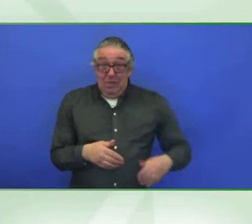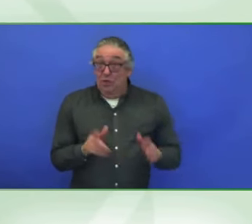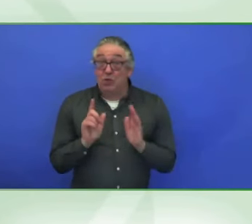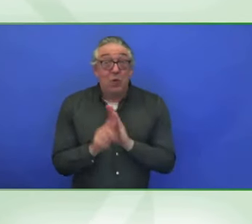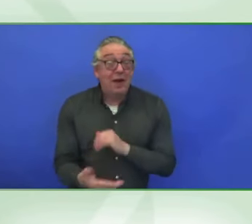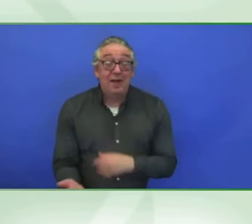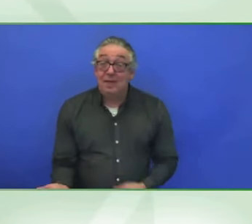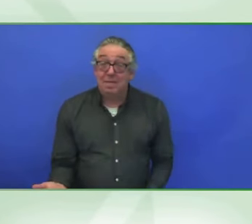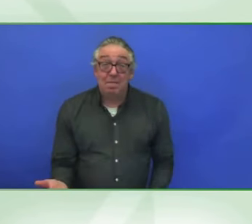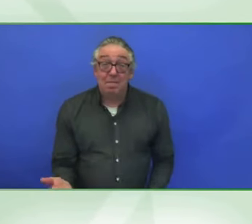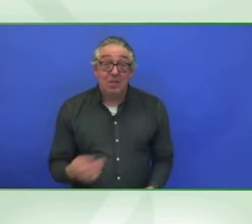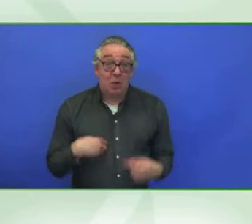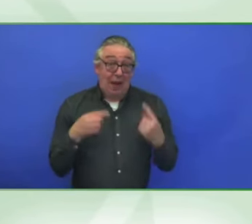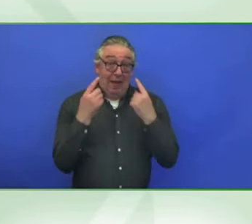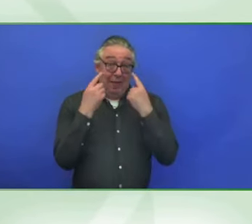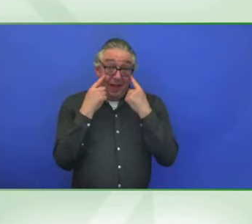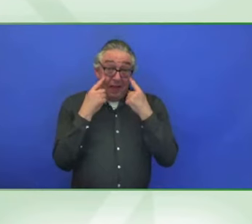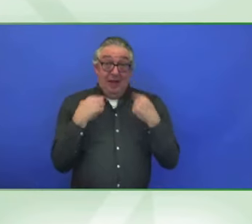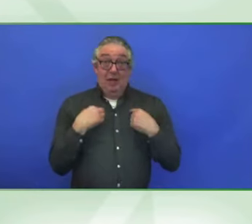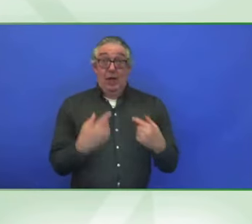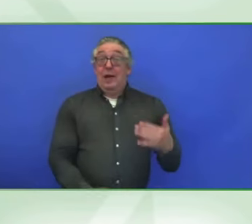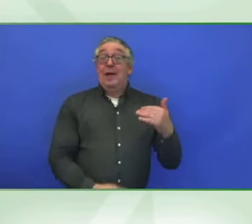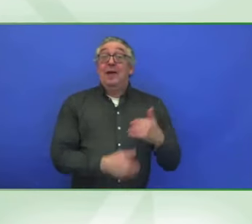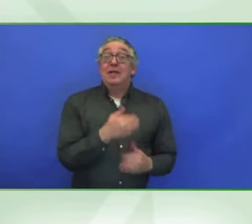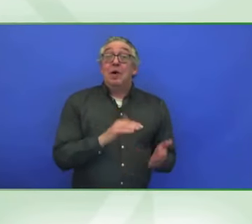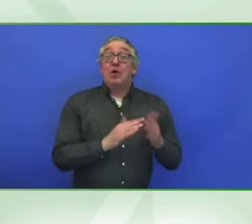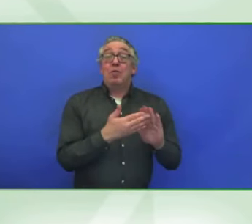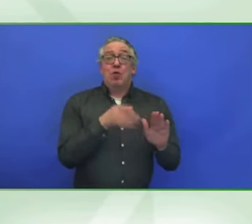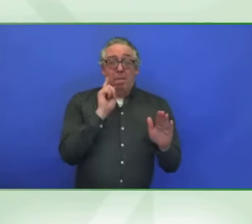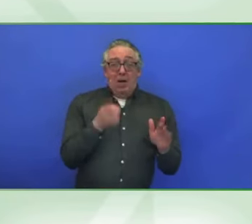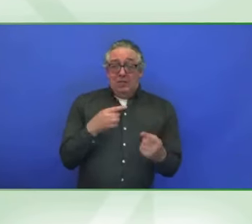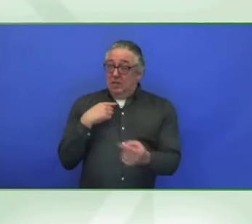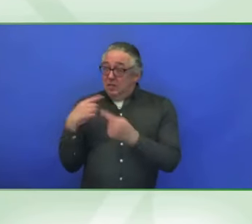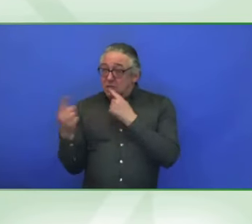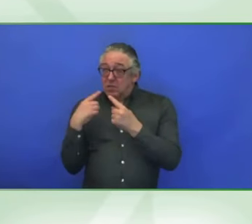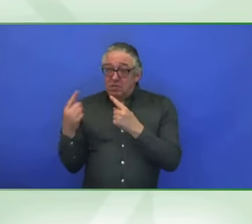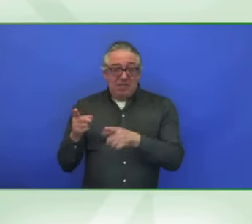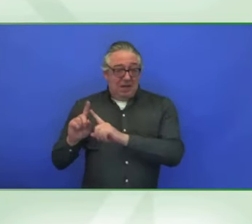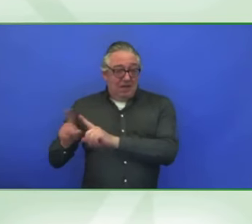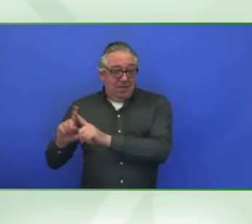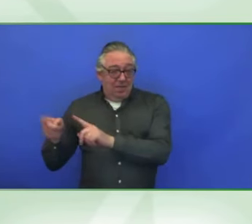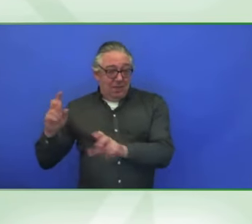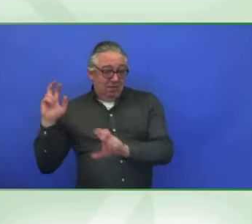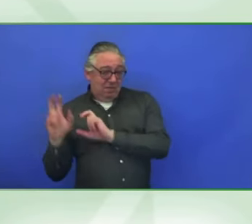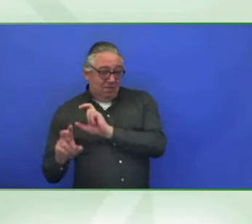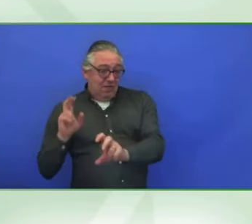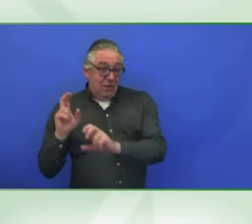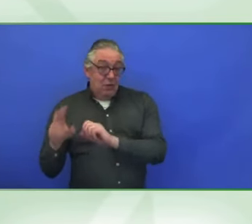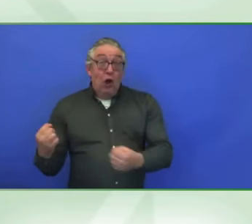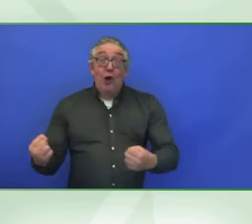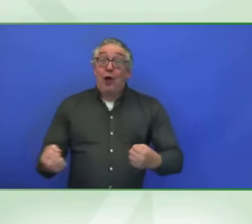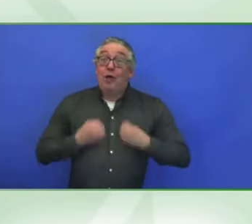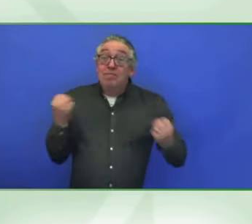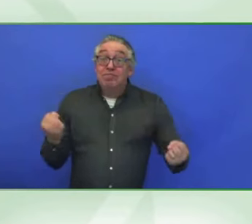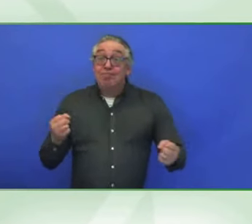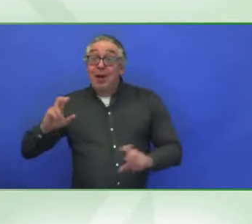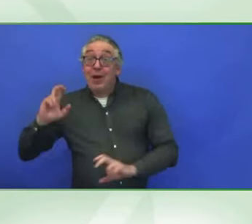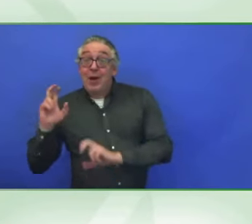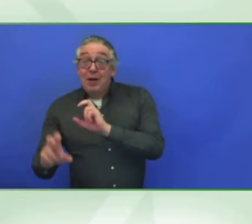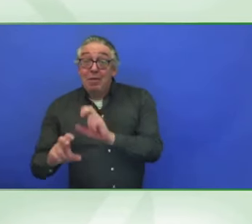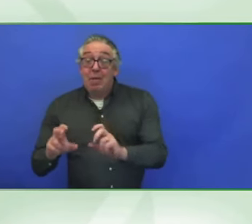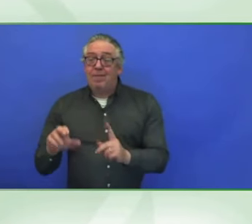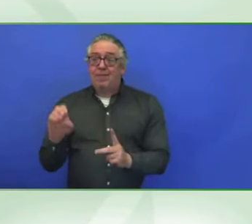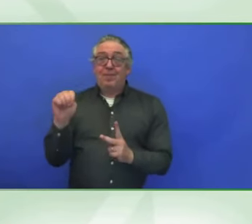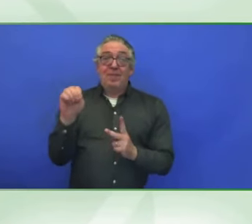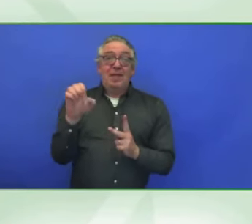to do more to build bridges with investors of all kinds, be they venture capitalists, be they asset managers, be they, you know,